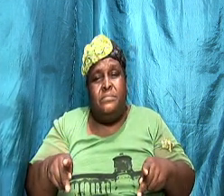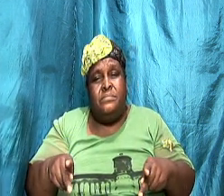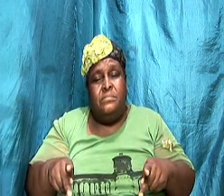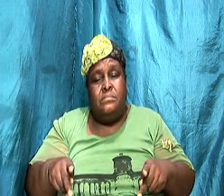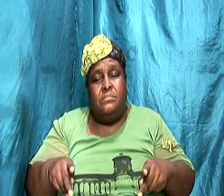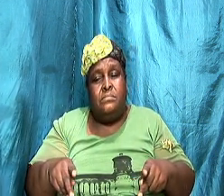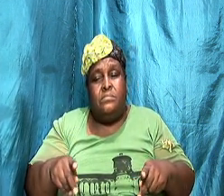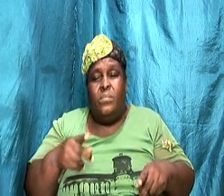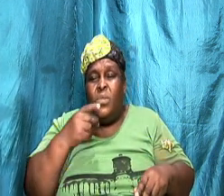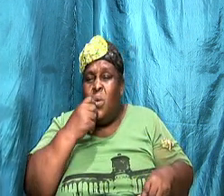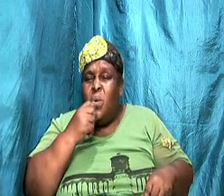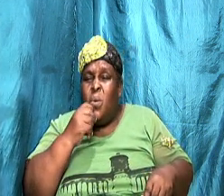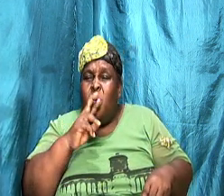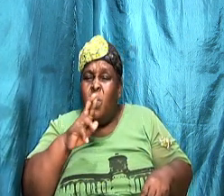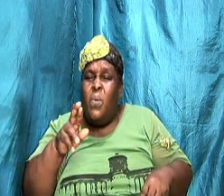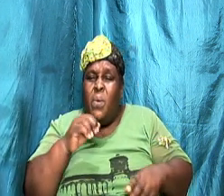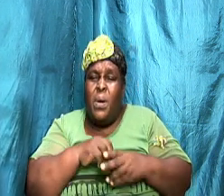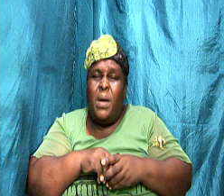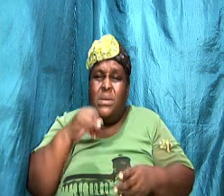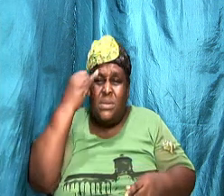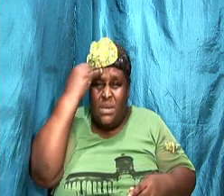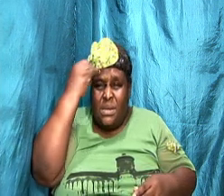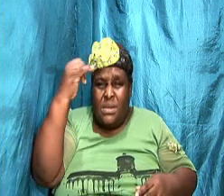who are intelligent